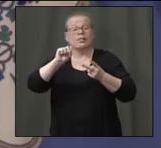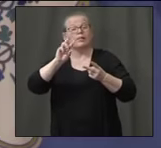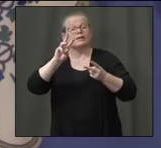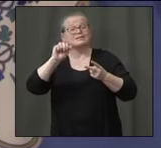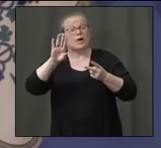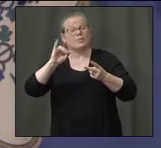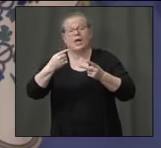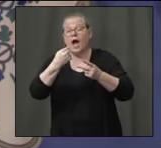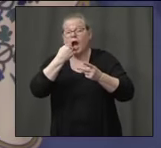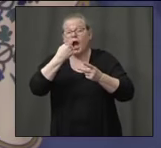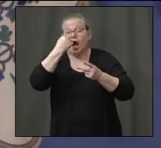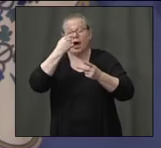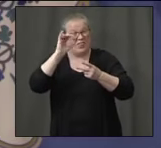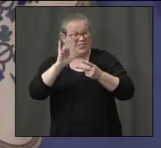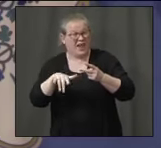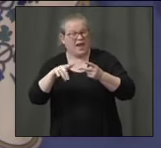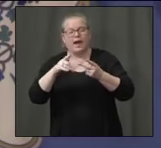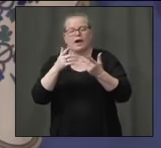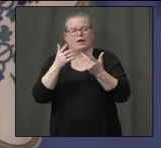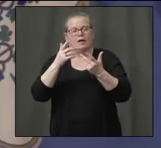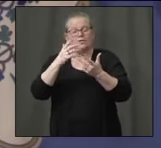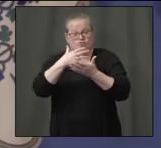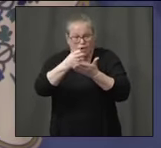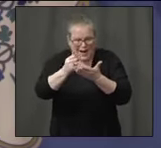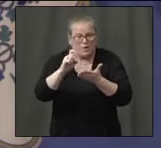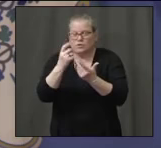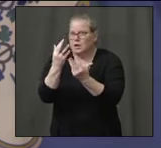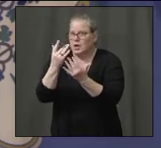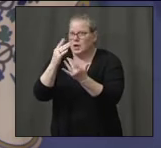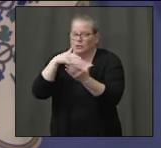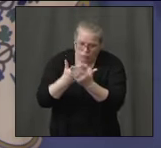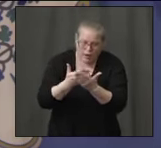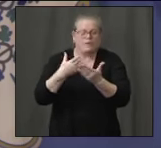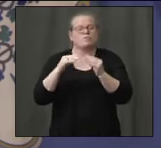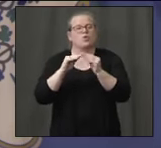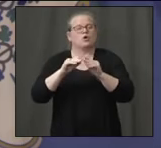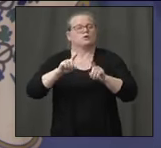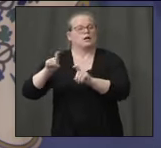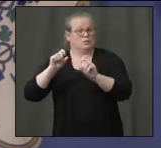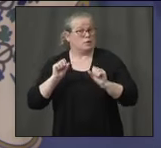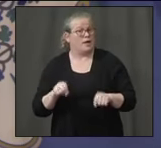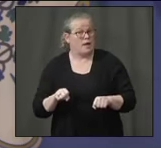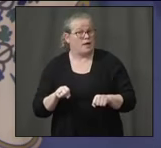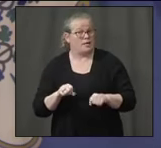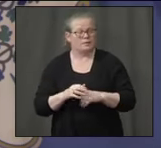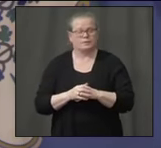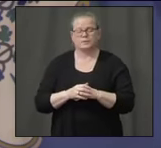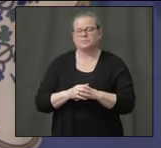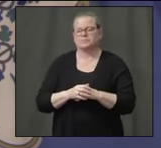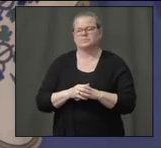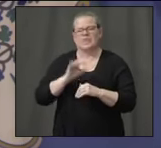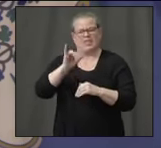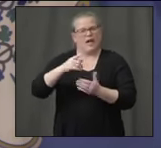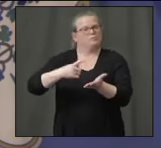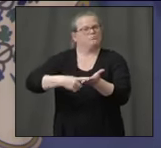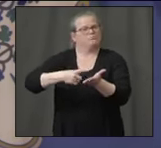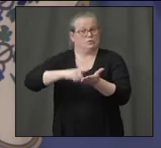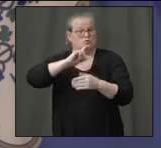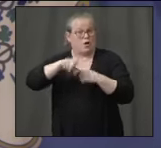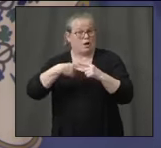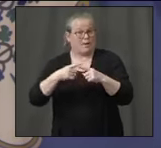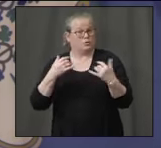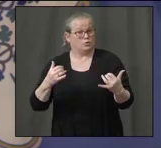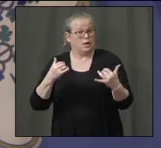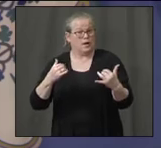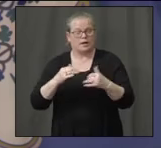focus on today. A couple of things about testing that's important. One, a very preliminary, I told you yesterday about the